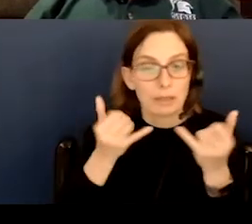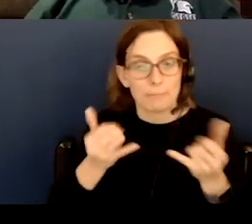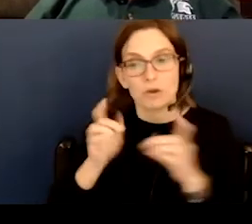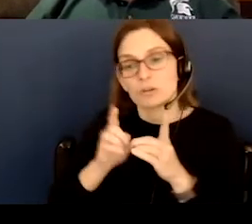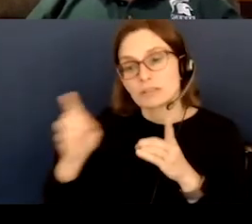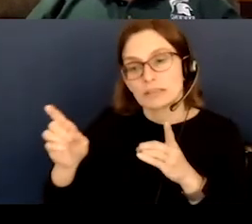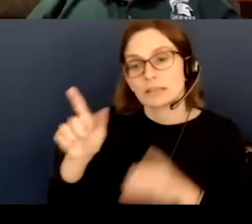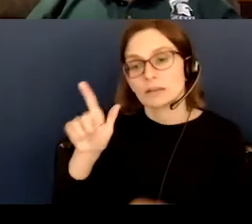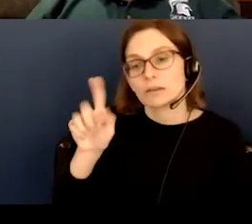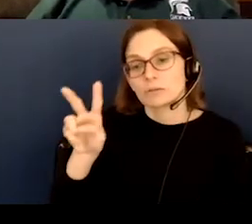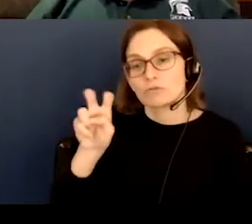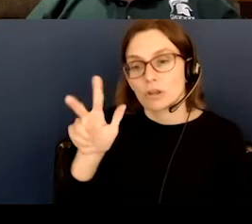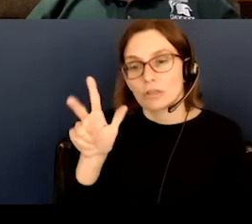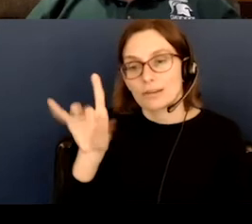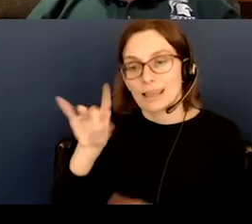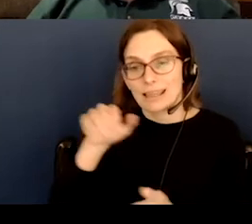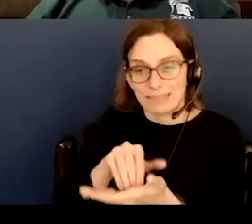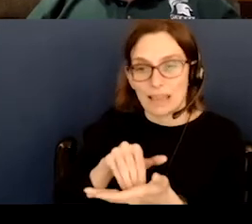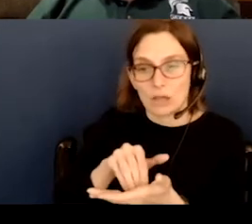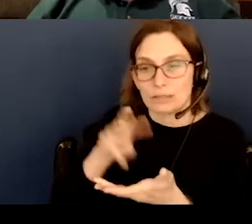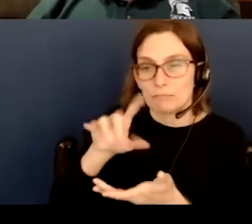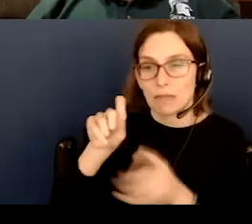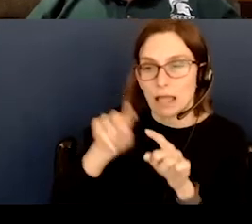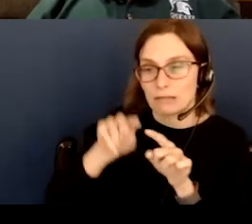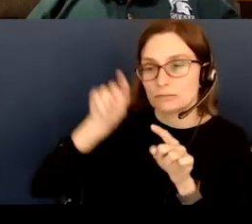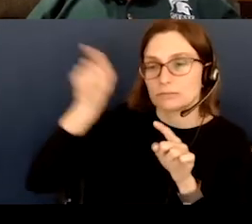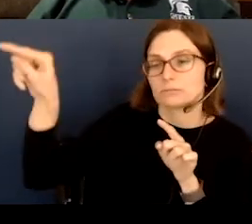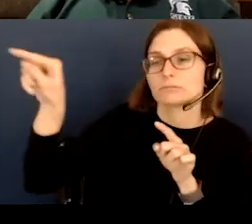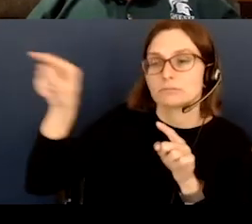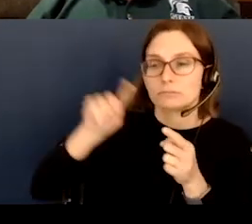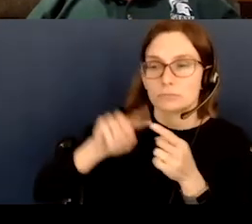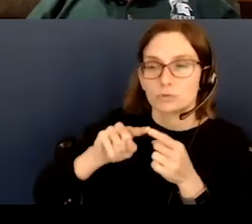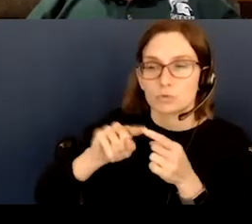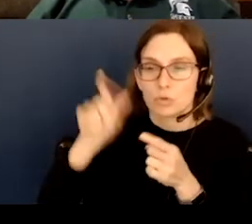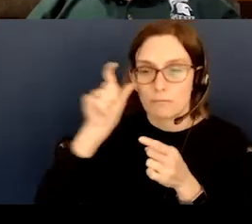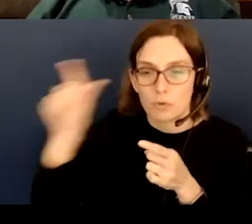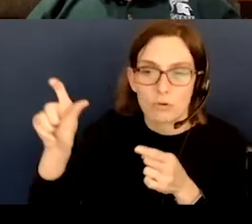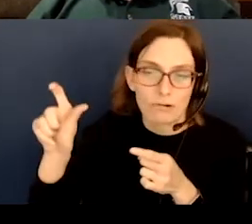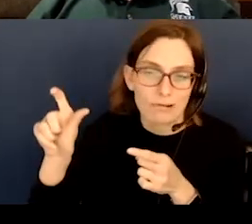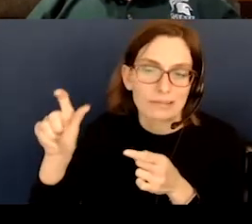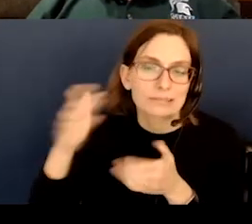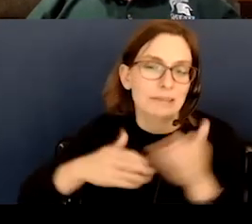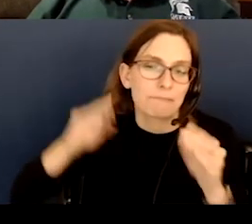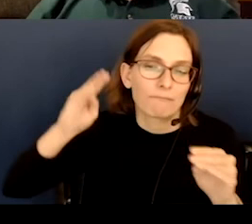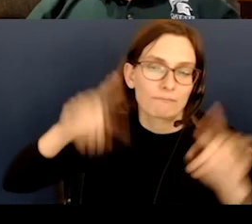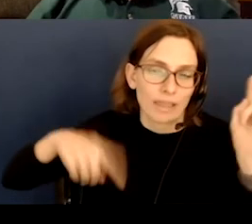about 238,000 miles, a little under a quarter of a million miles on average, but there's some variability in it.